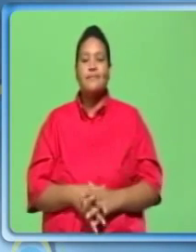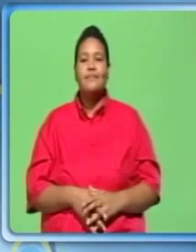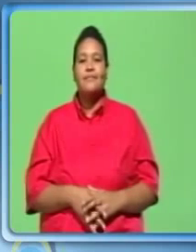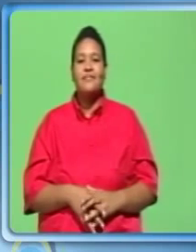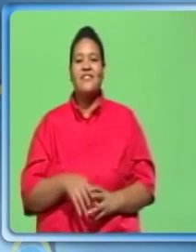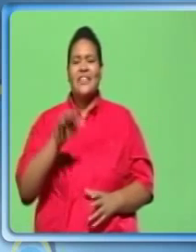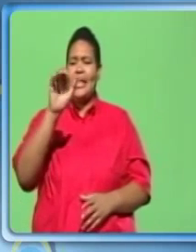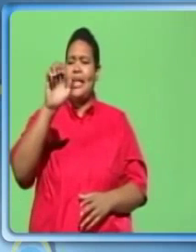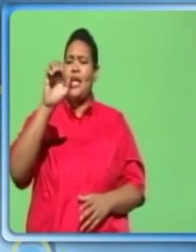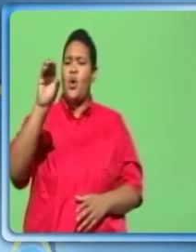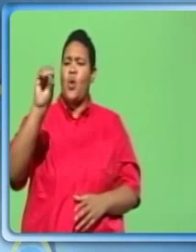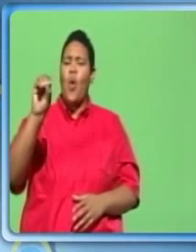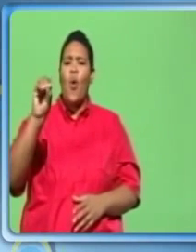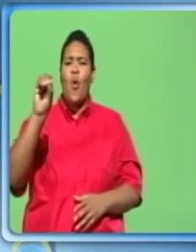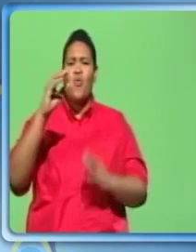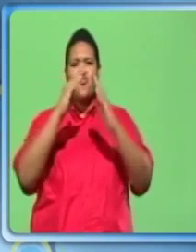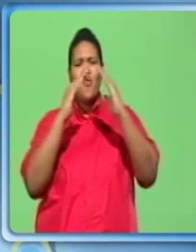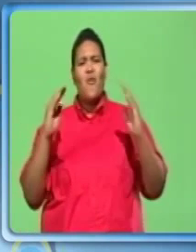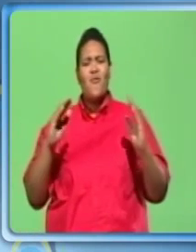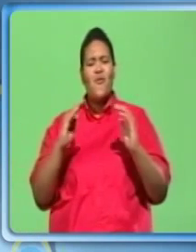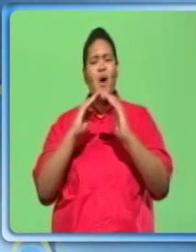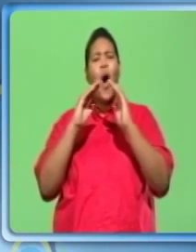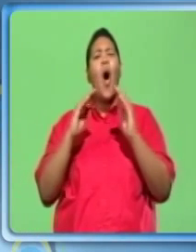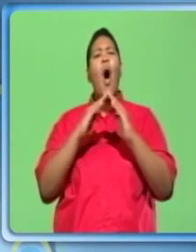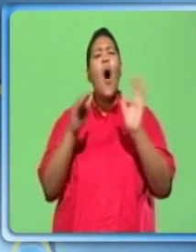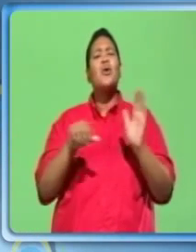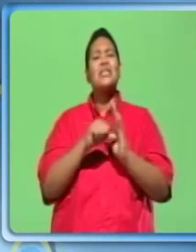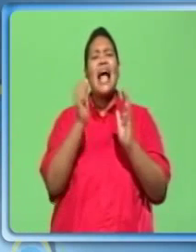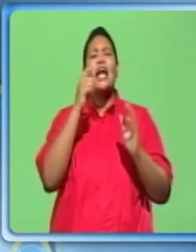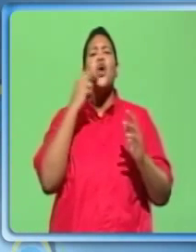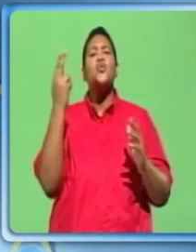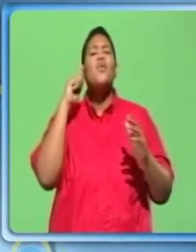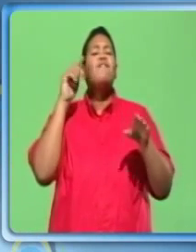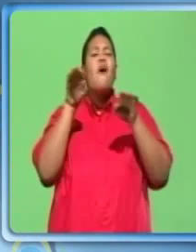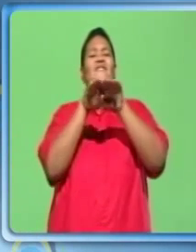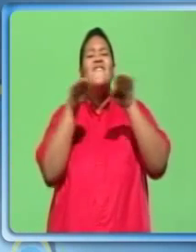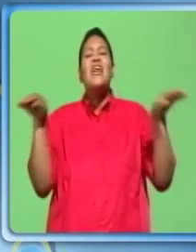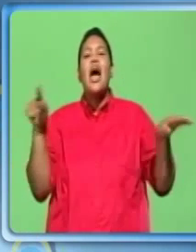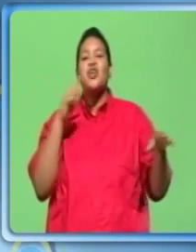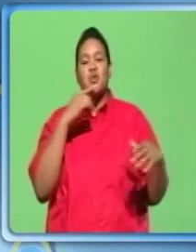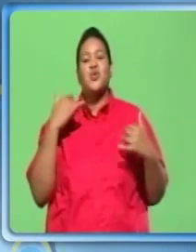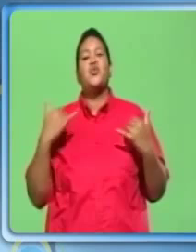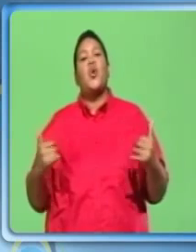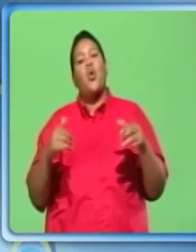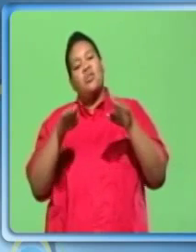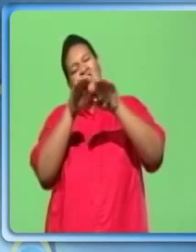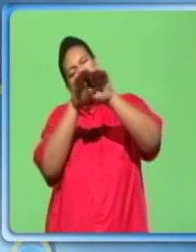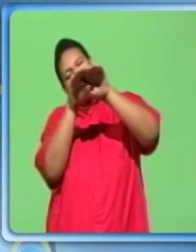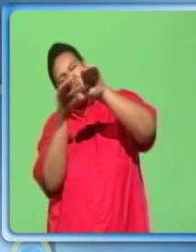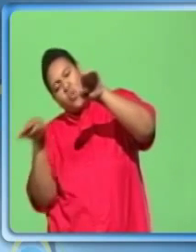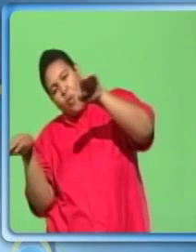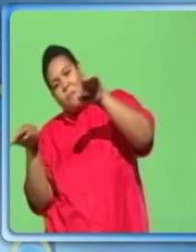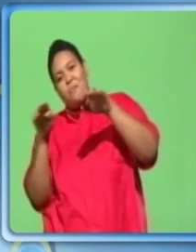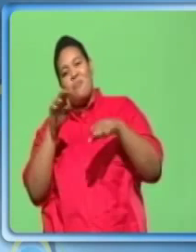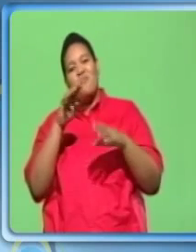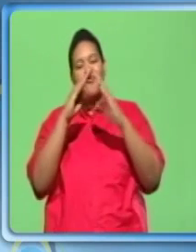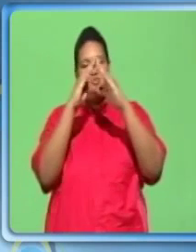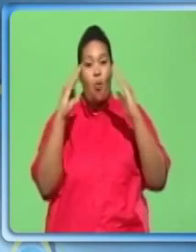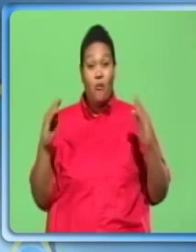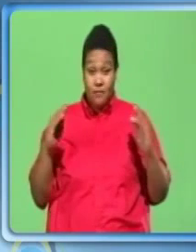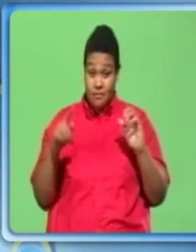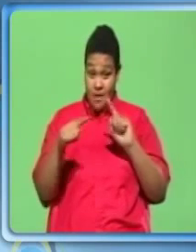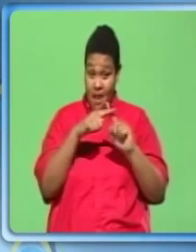-roofs. House style. Can be used for flat to moderately sloped roofs. Advantages.